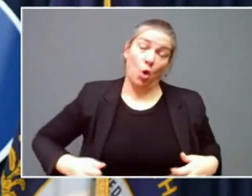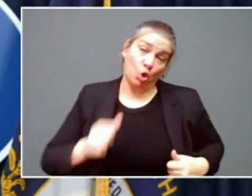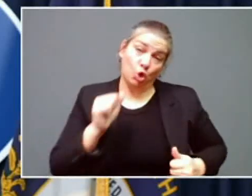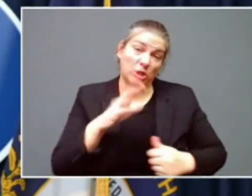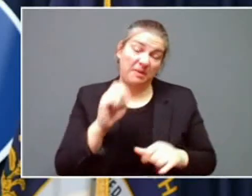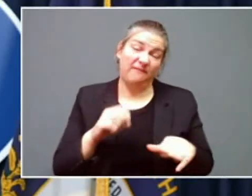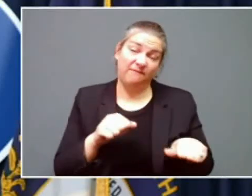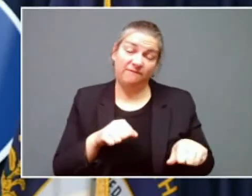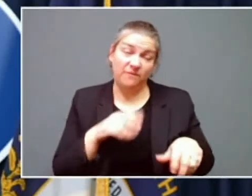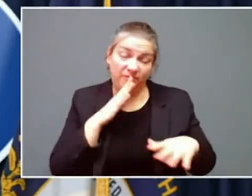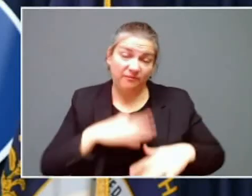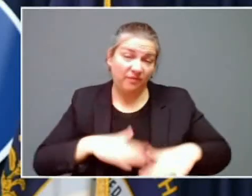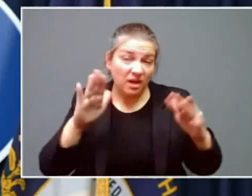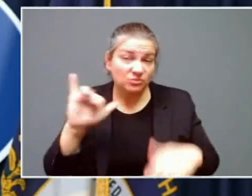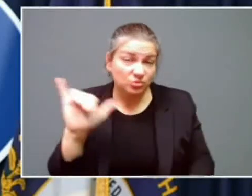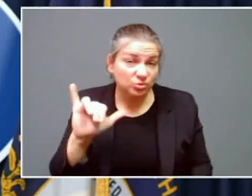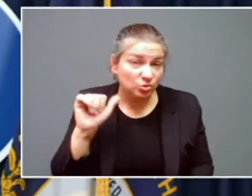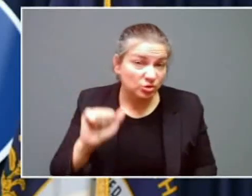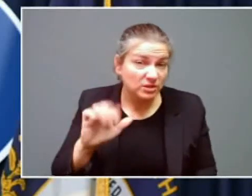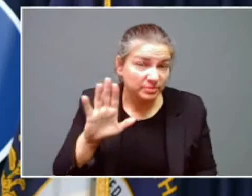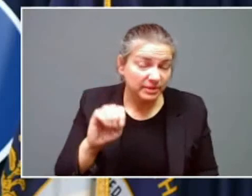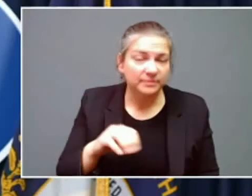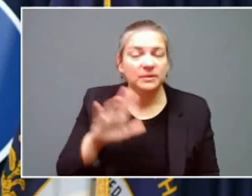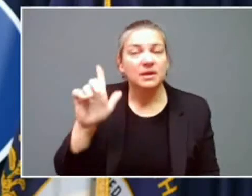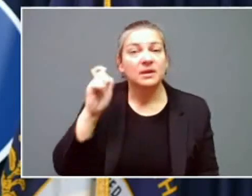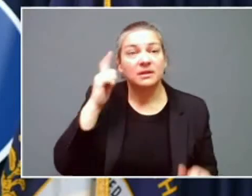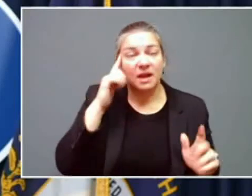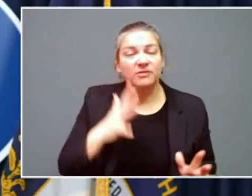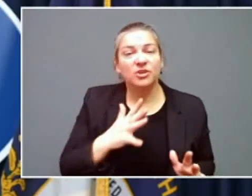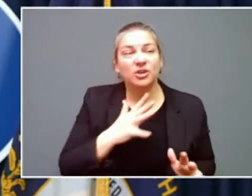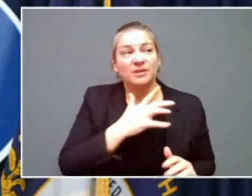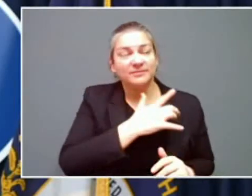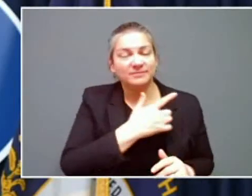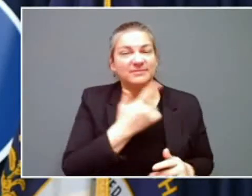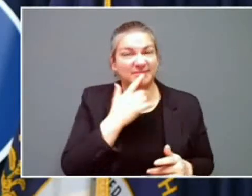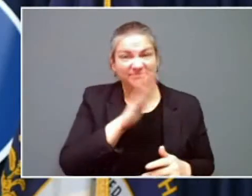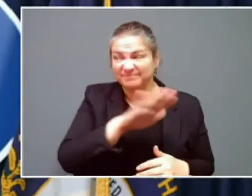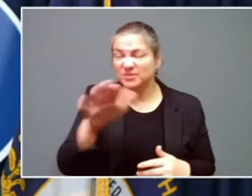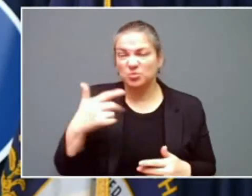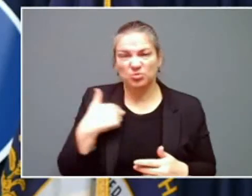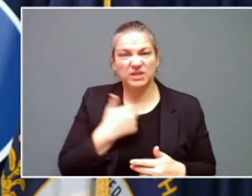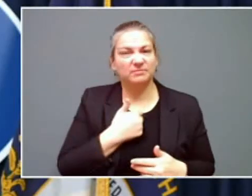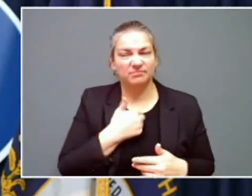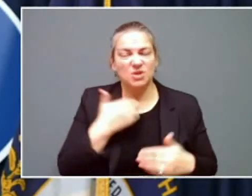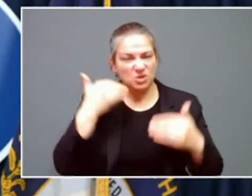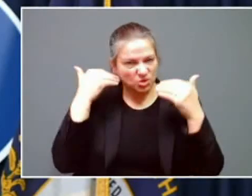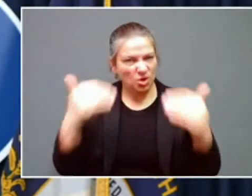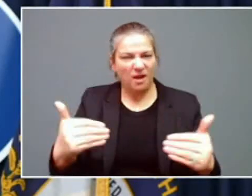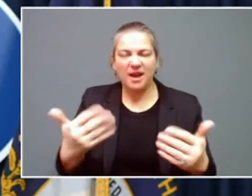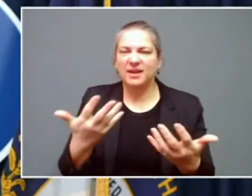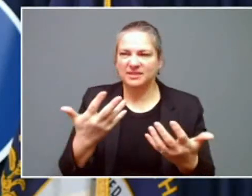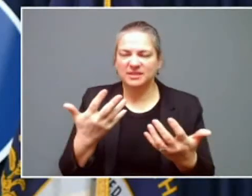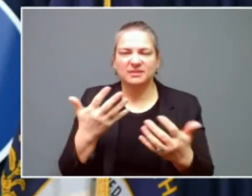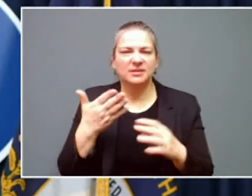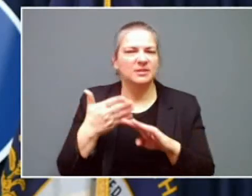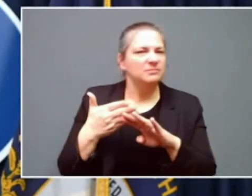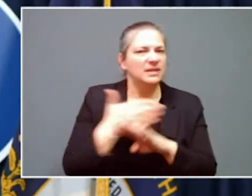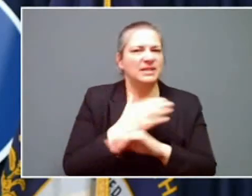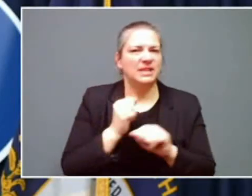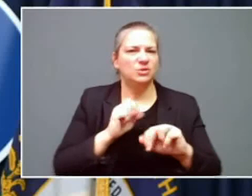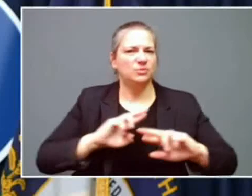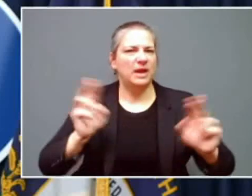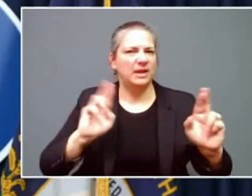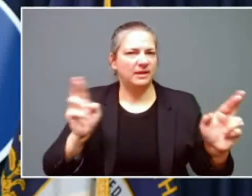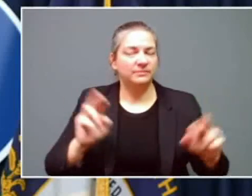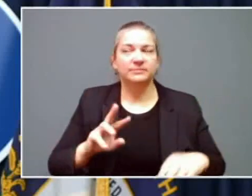indicated, we are taking somewhat unprecedented actions of pre-staging assets. So we're looking at our transportation